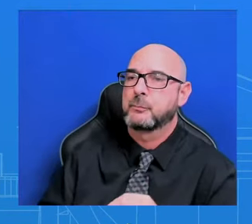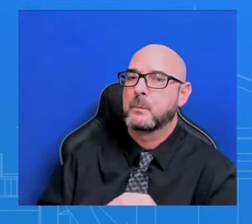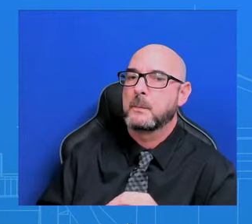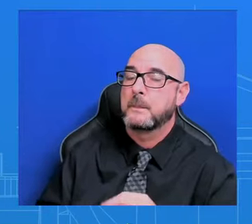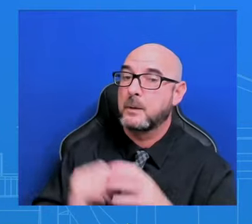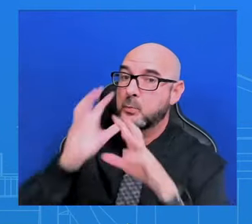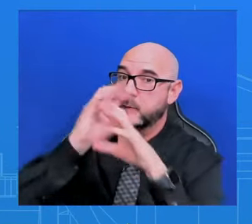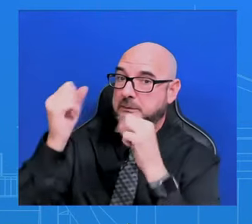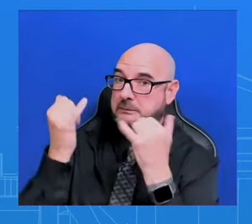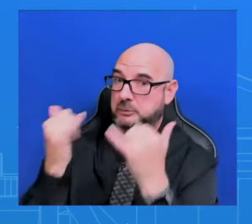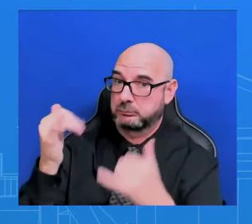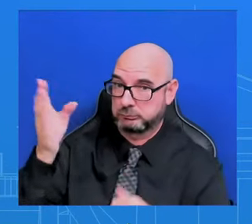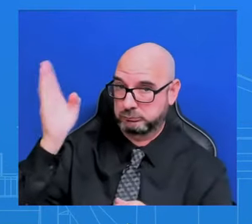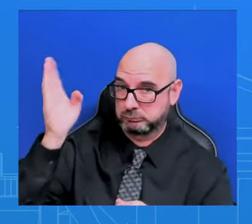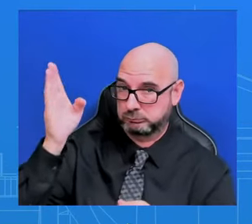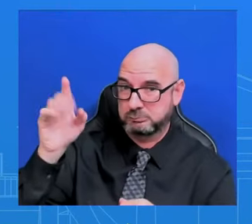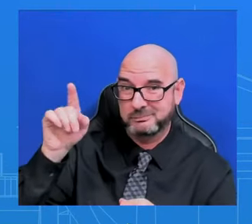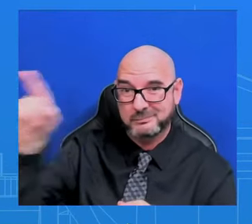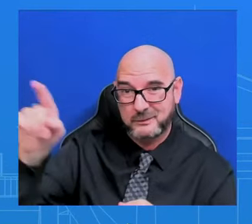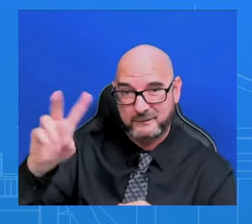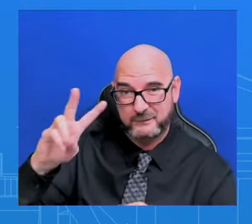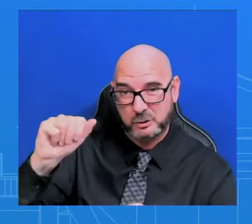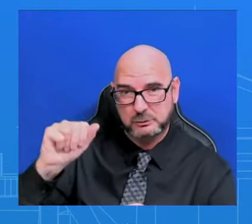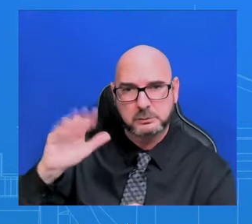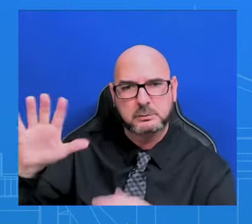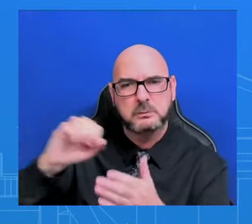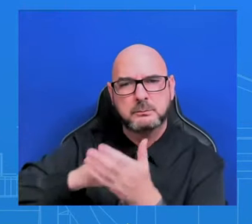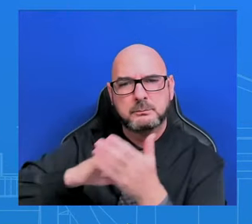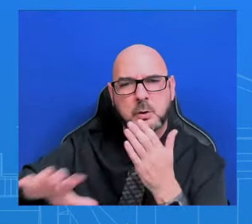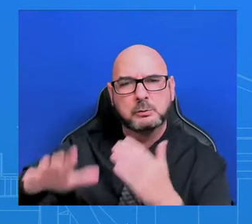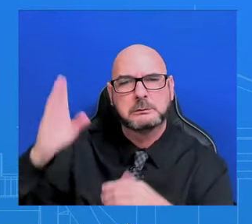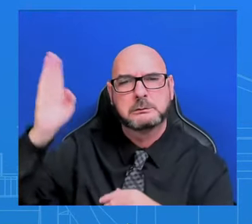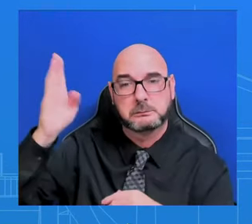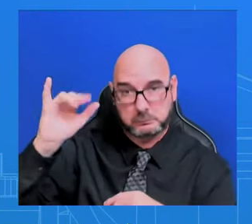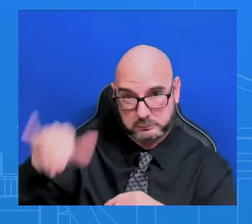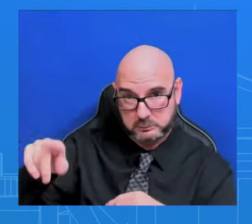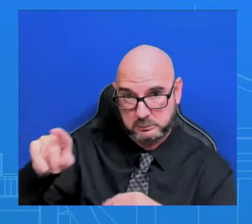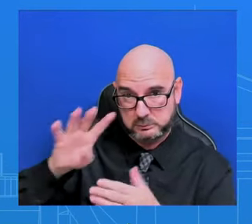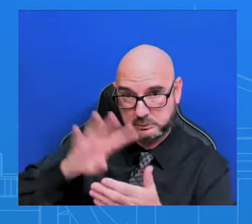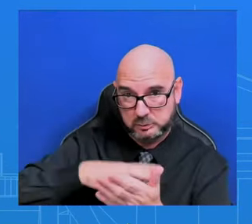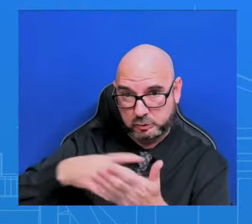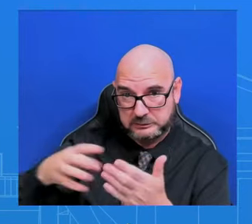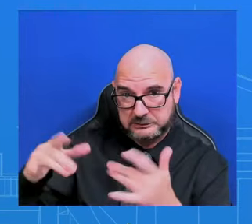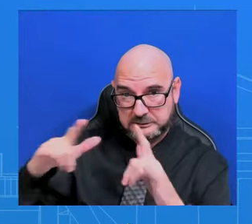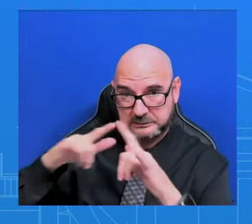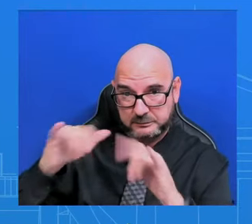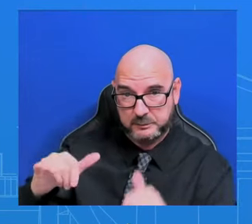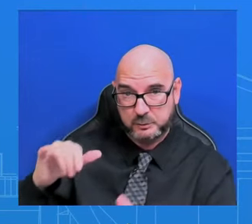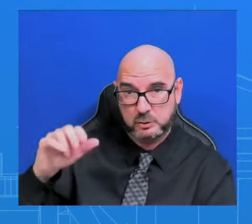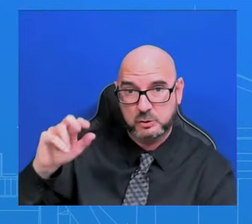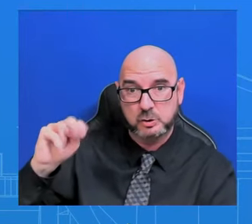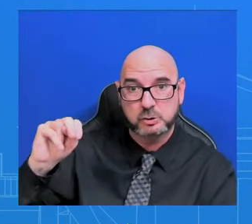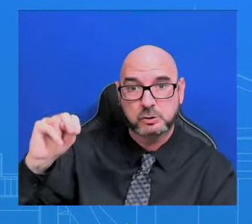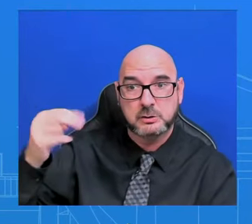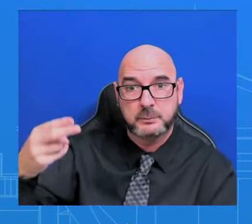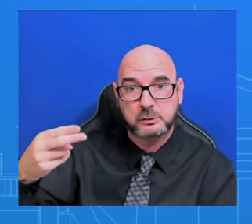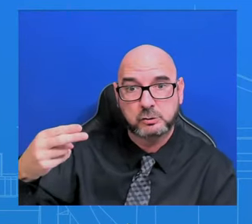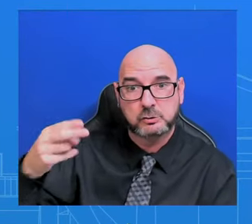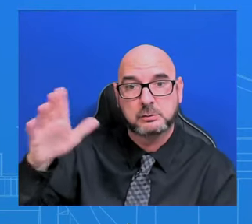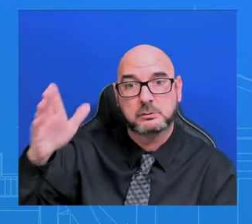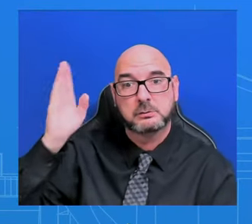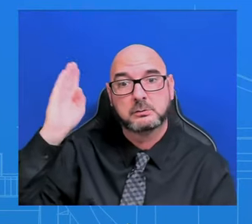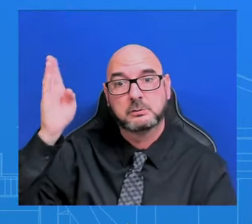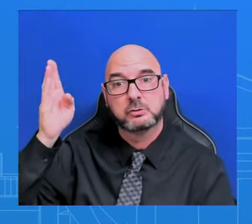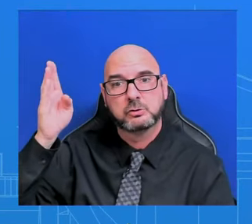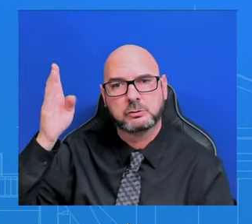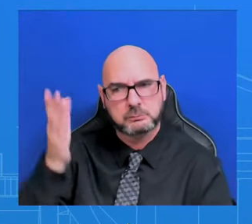or this event was scheduled on the same day as the New Hampshire primary? I would refer you to the scheduling of this